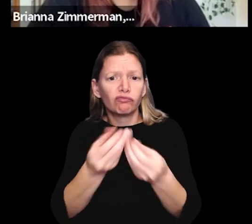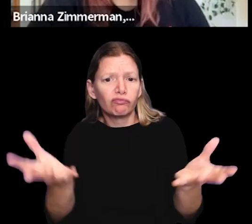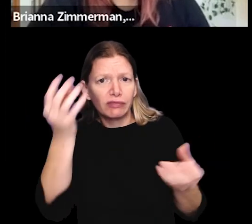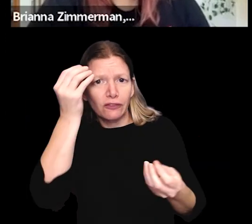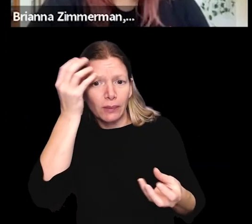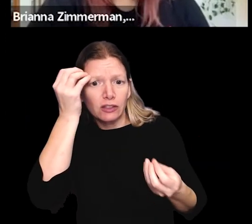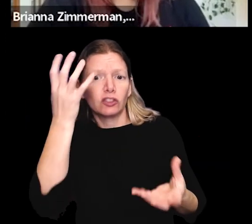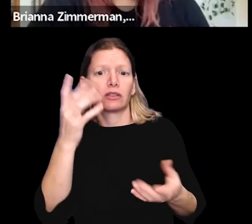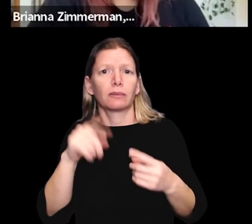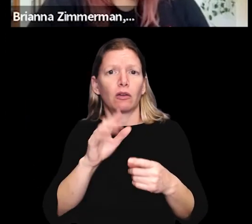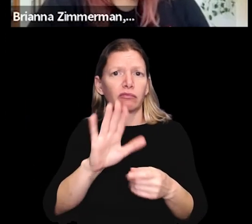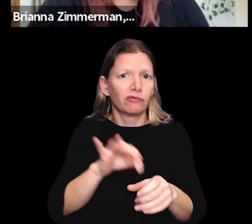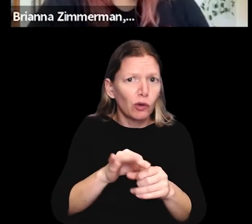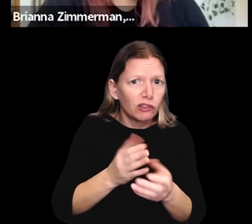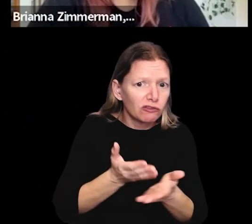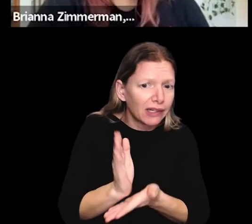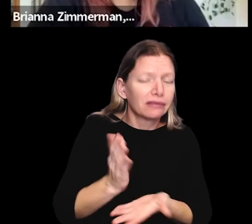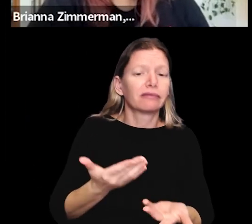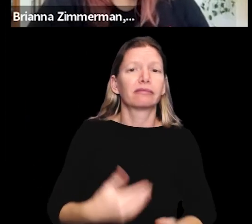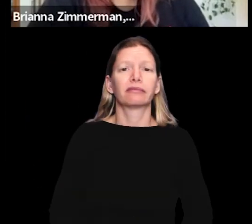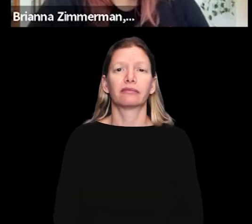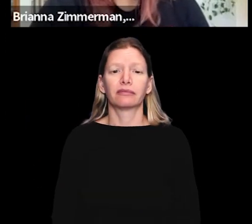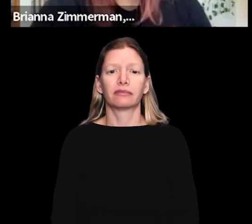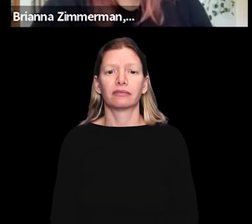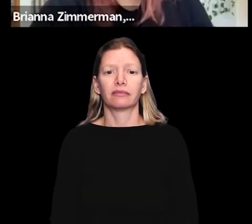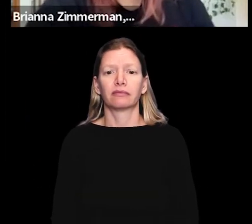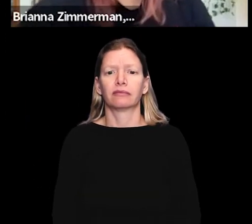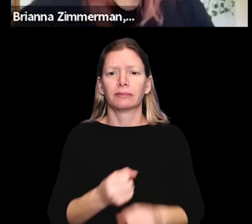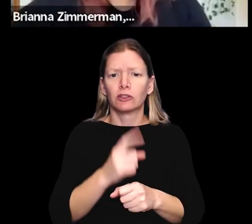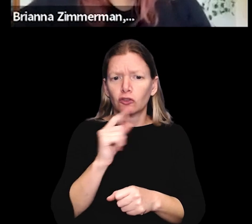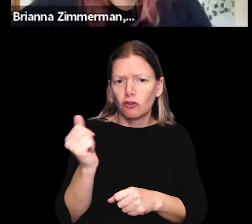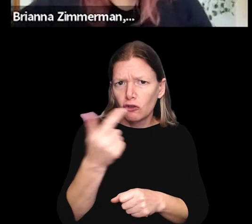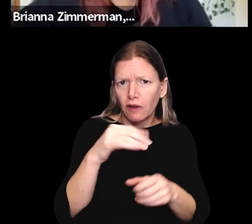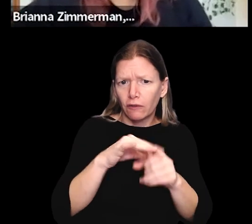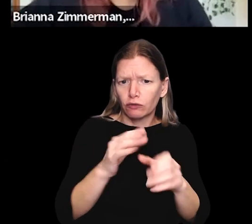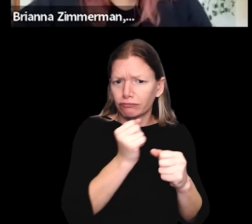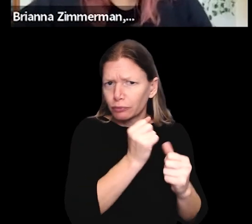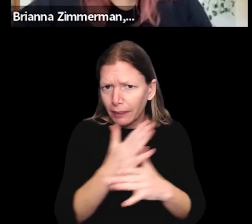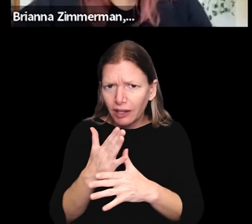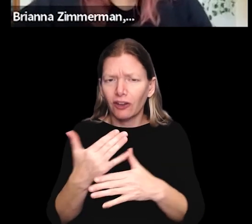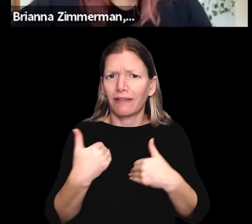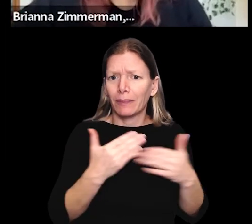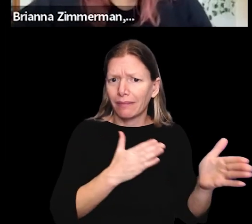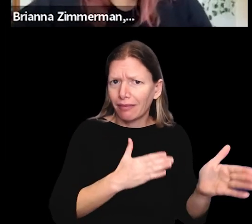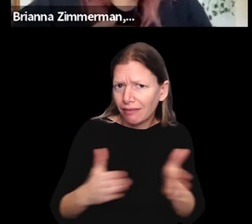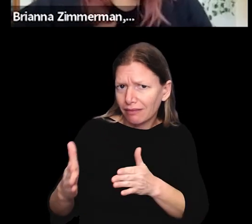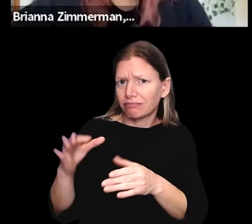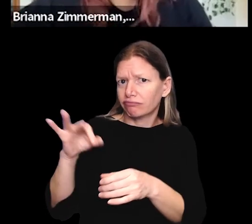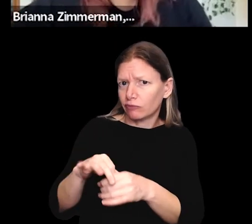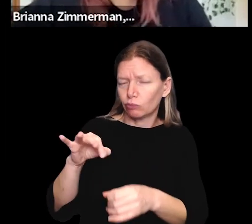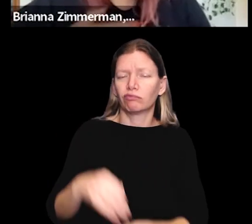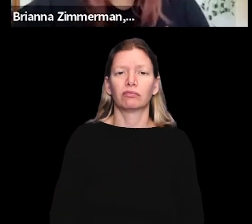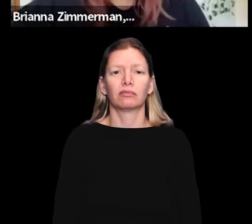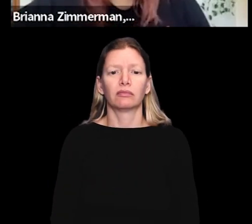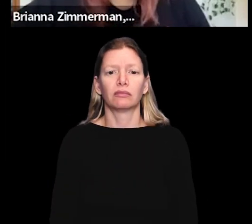distribute information about people's voting rights, make sure that all voters are prepared